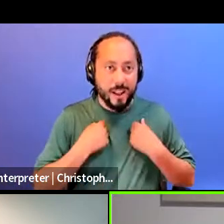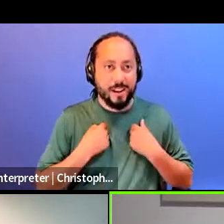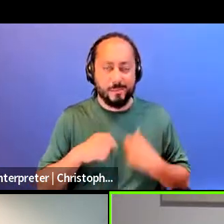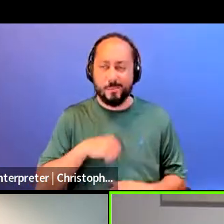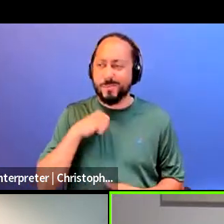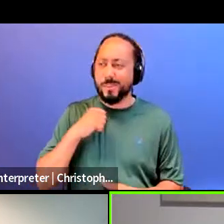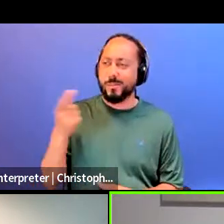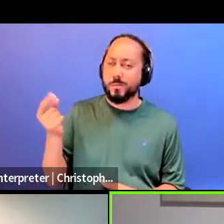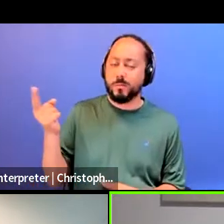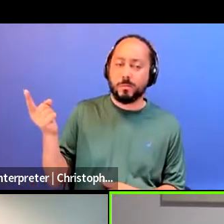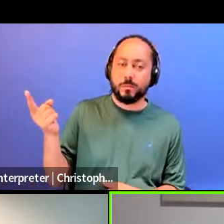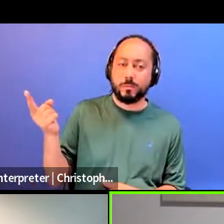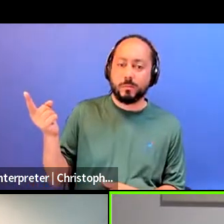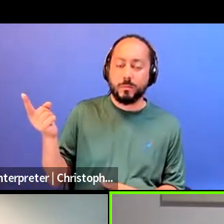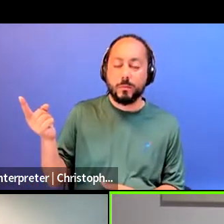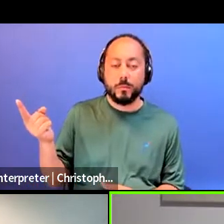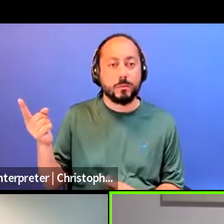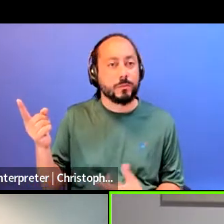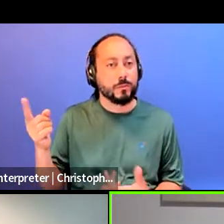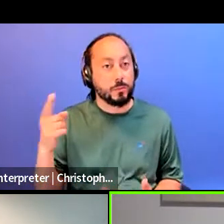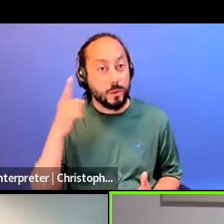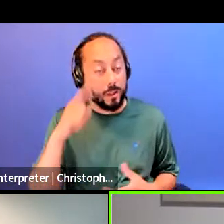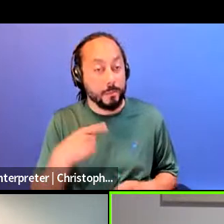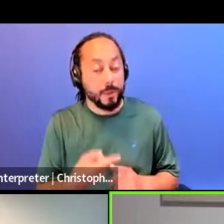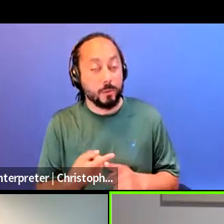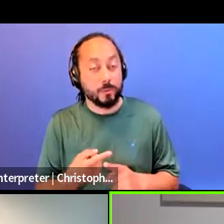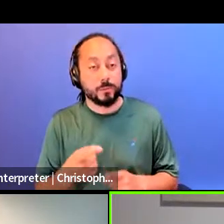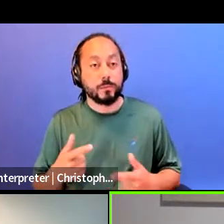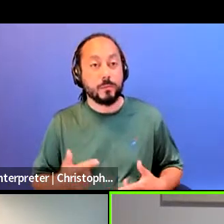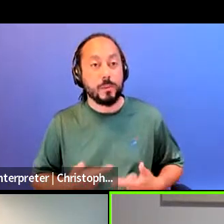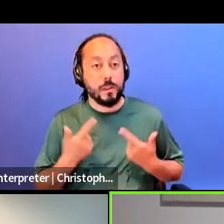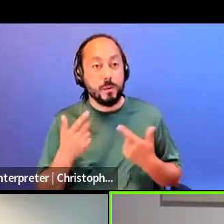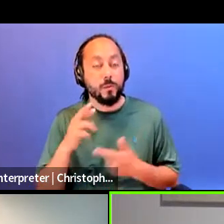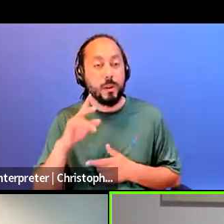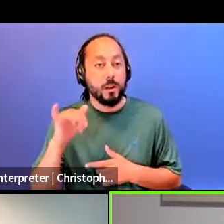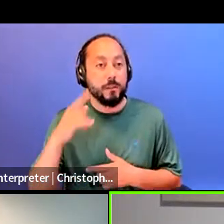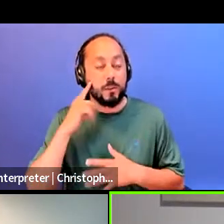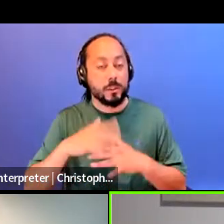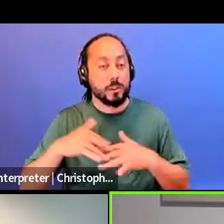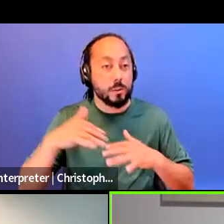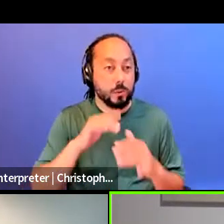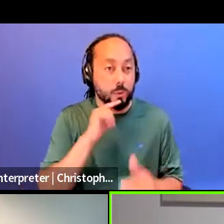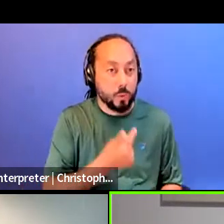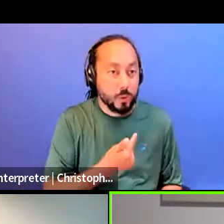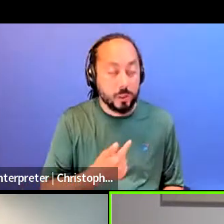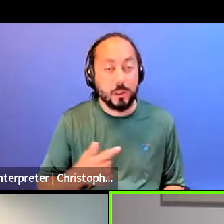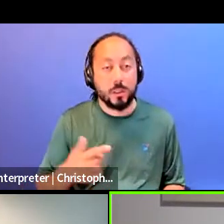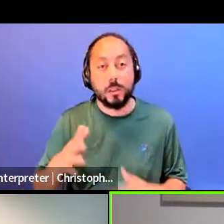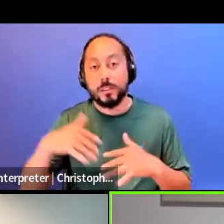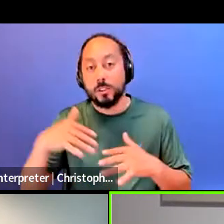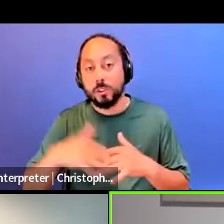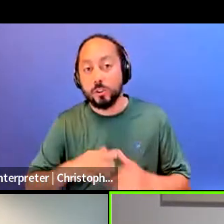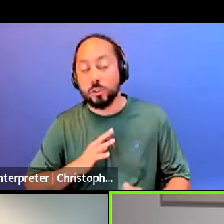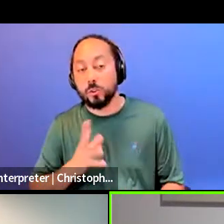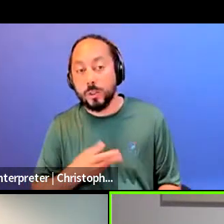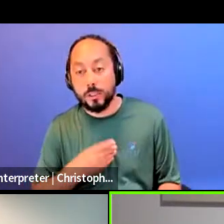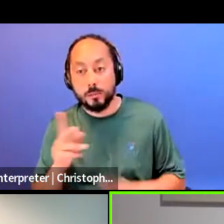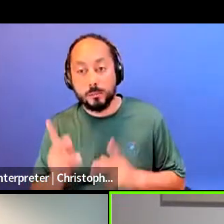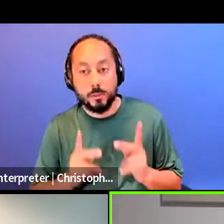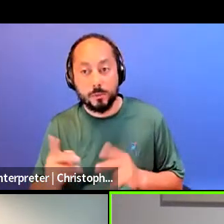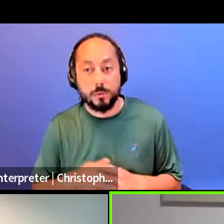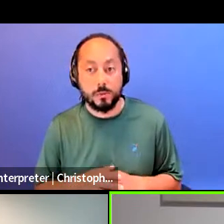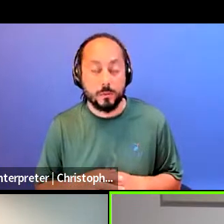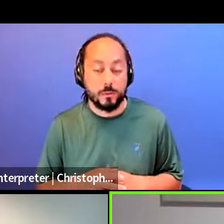the lived realities for indigenous queer people, for indigenous trans people, for, you know, um,